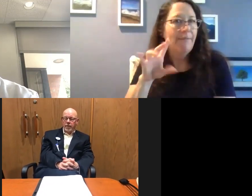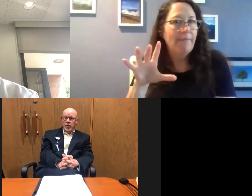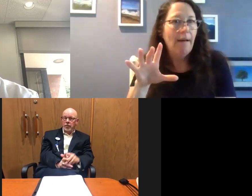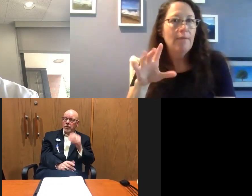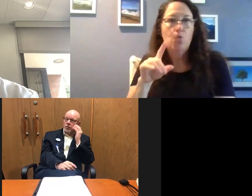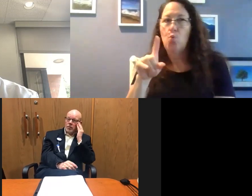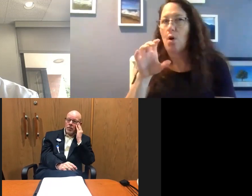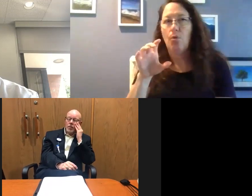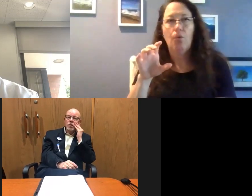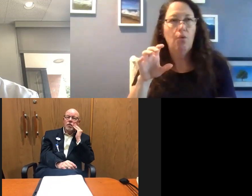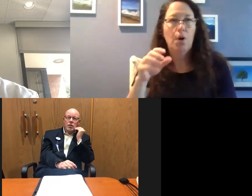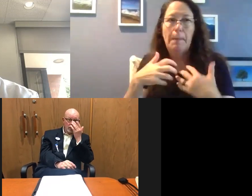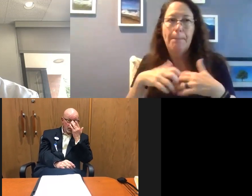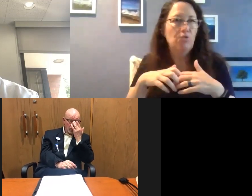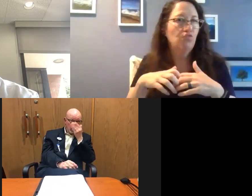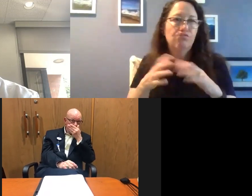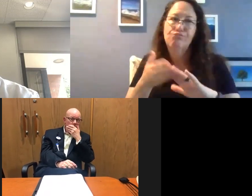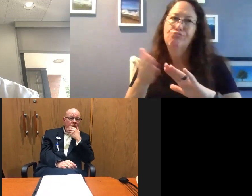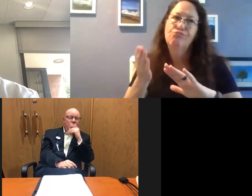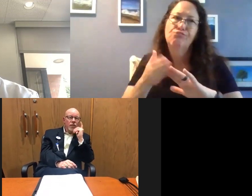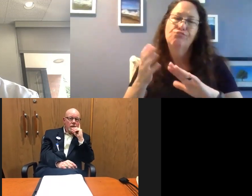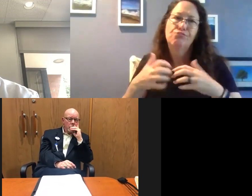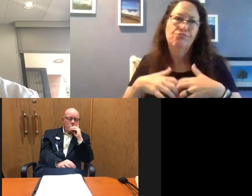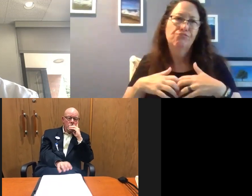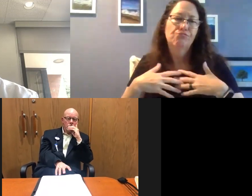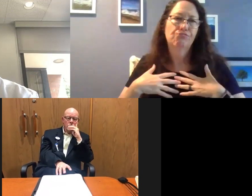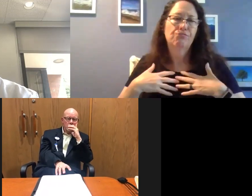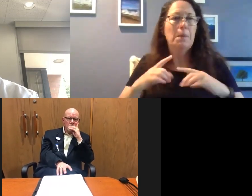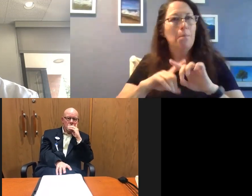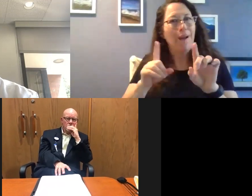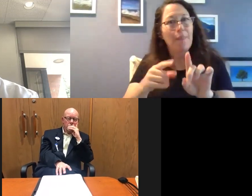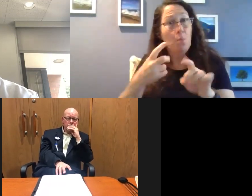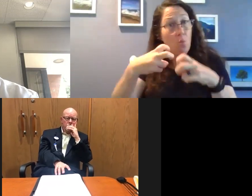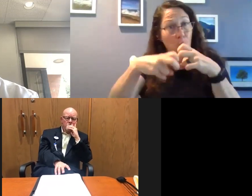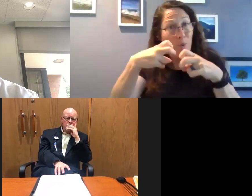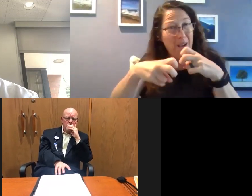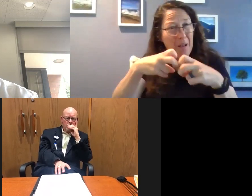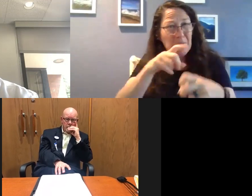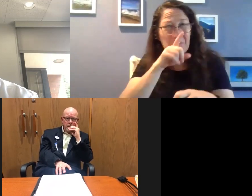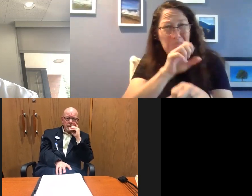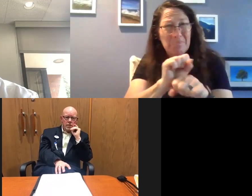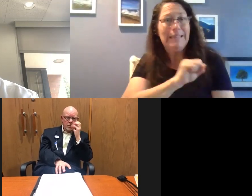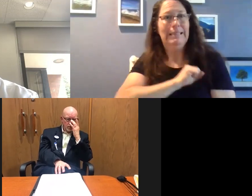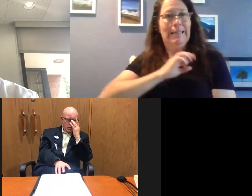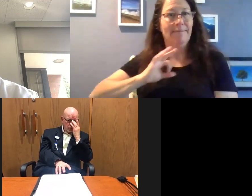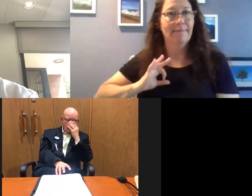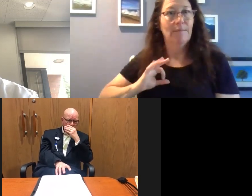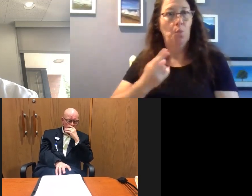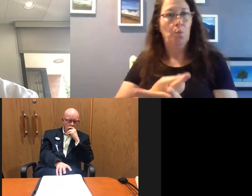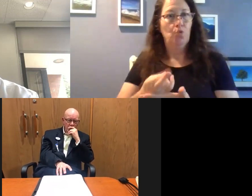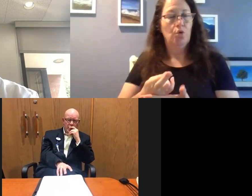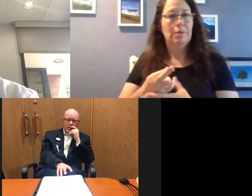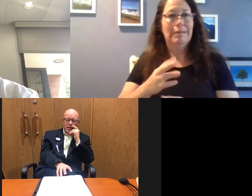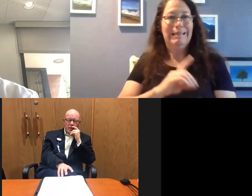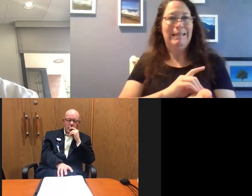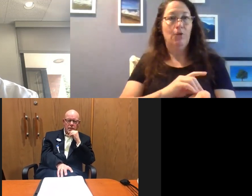to a hundred machines operating as ventilators. The, the issue is always going to be the staffing resources on the physician